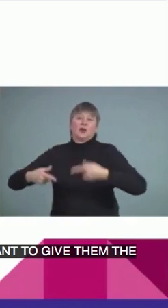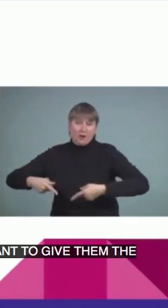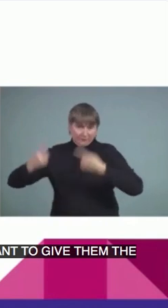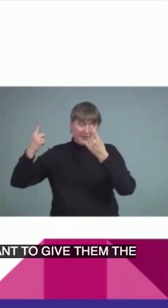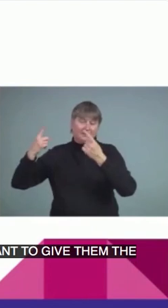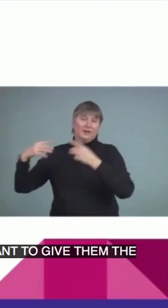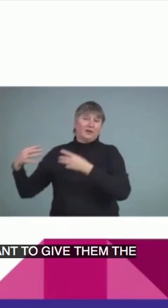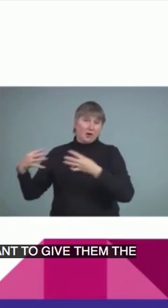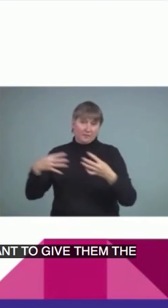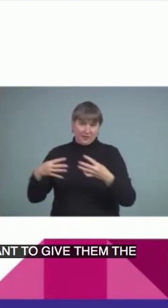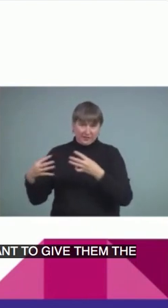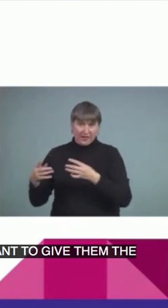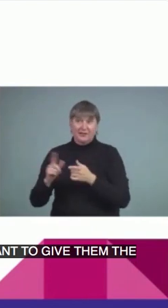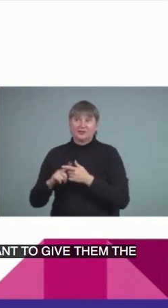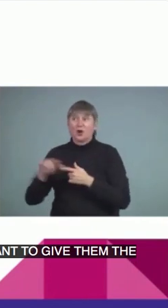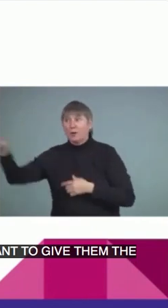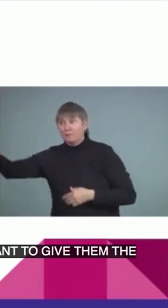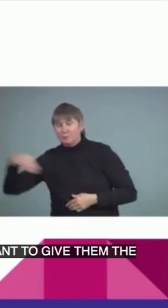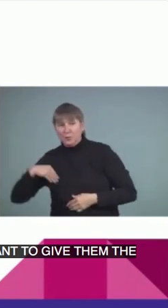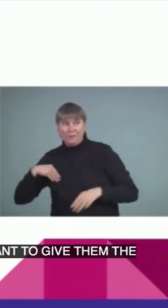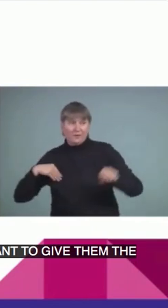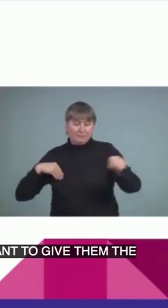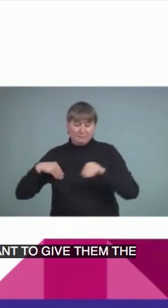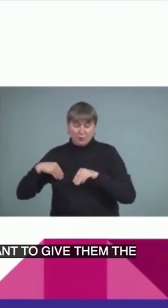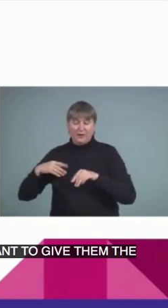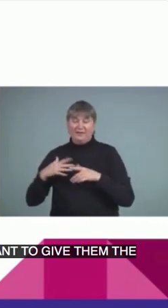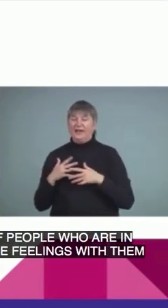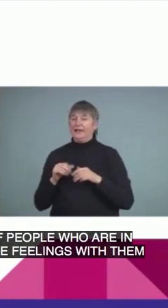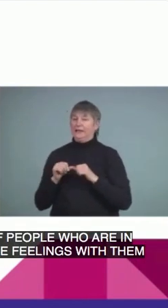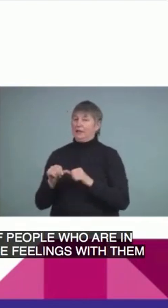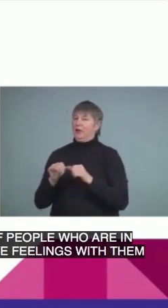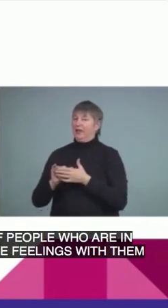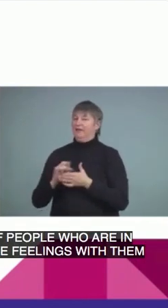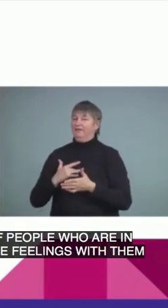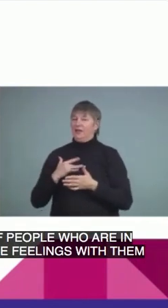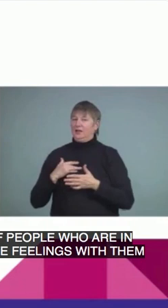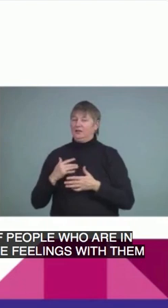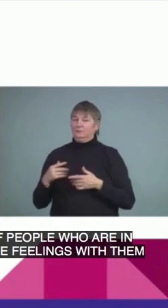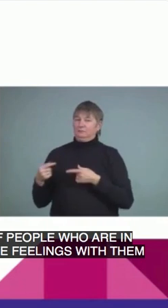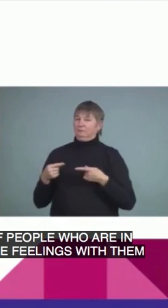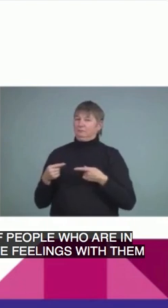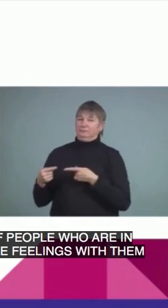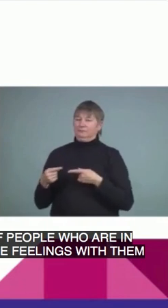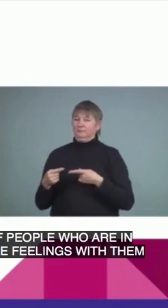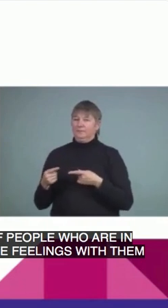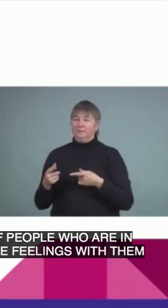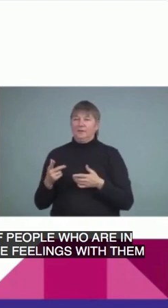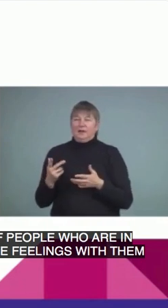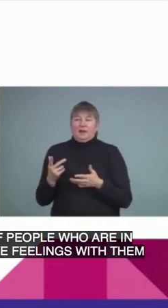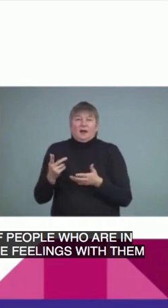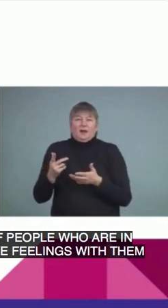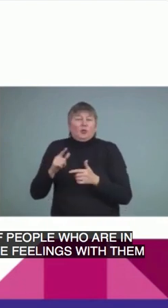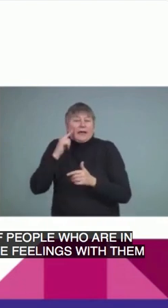with them when they immigrate to Canada. You know, we can expect them to drop what may have happened in their home country